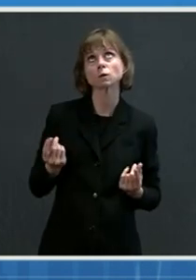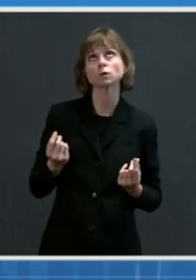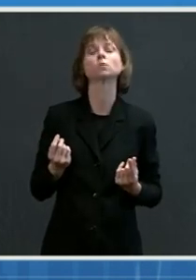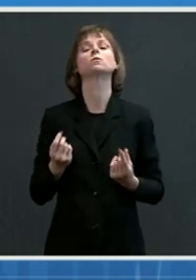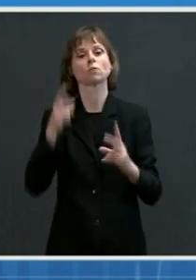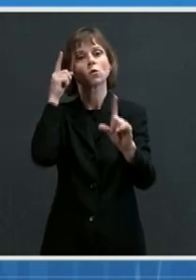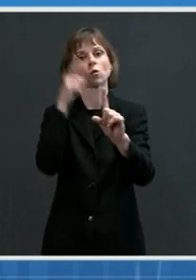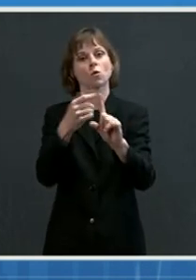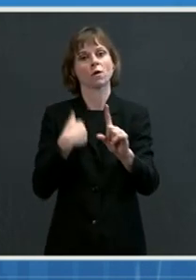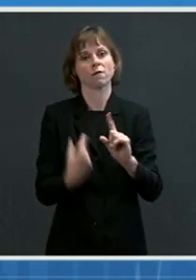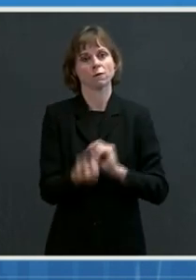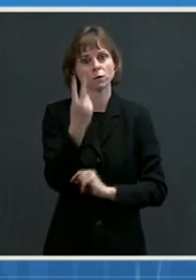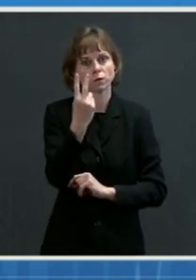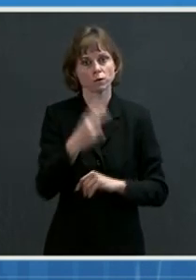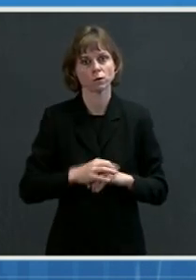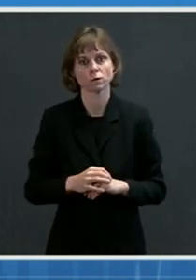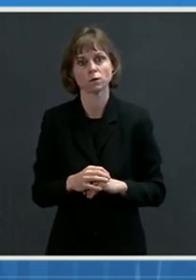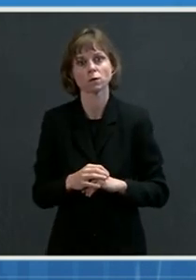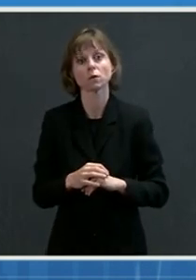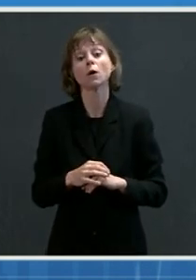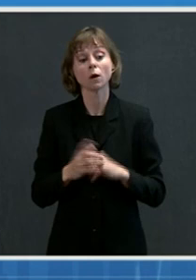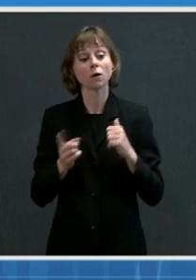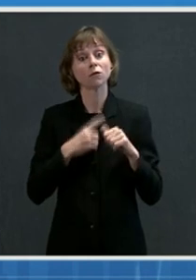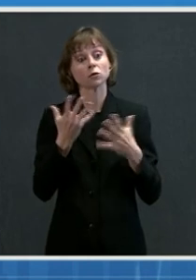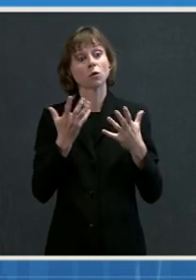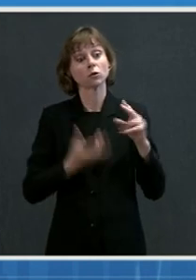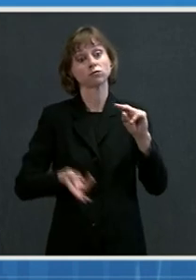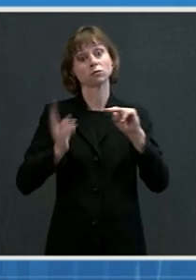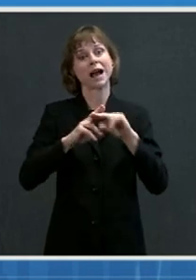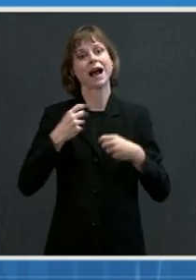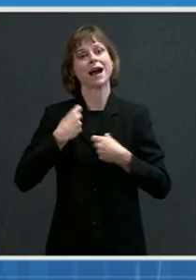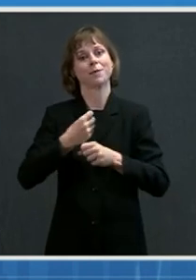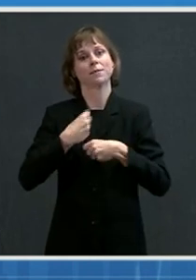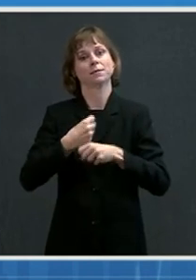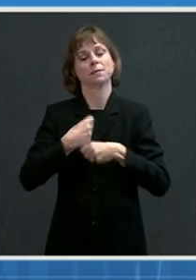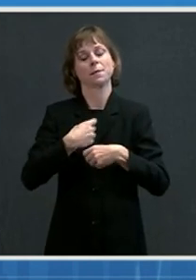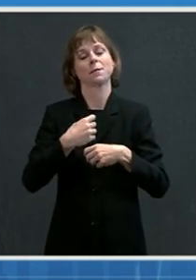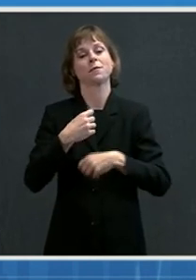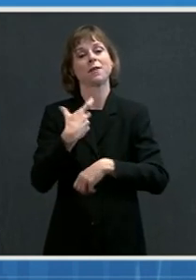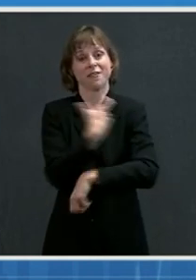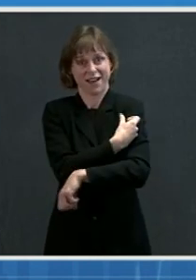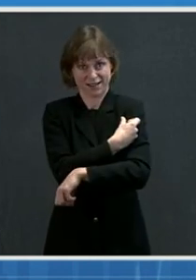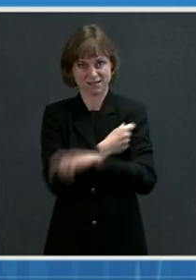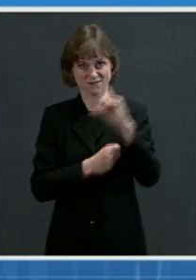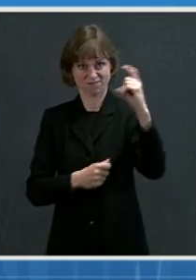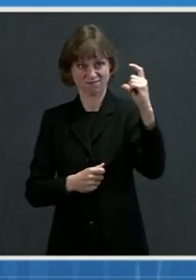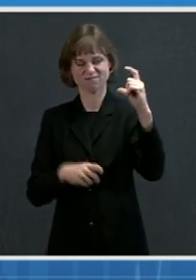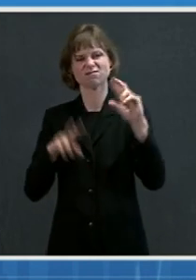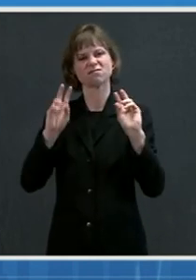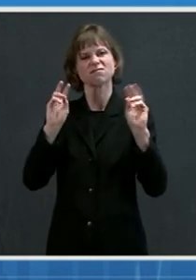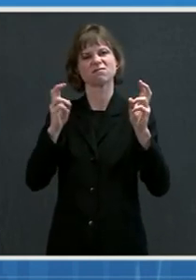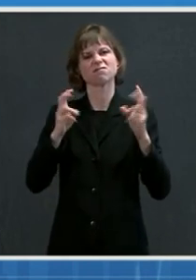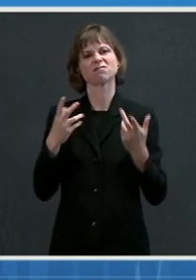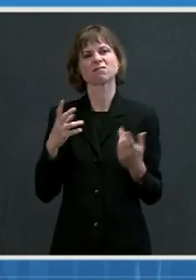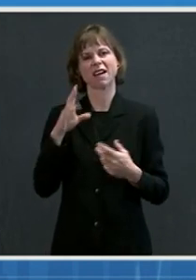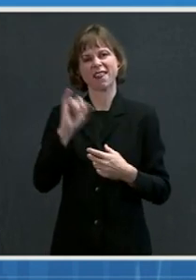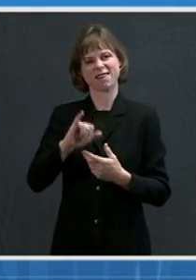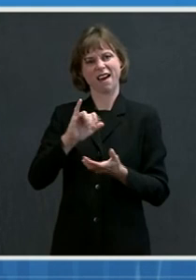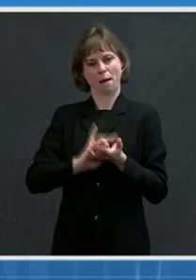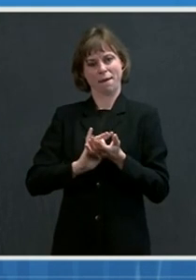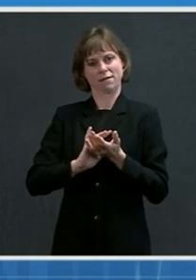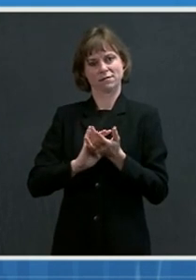things. First, increase the production of the vaccine itself, frequently referred to as the drug substance.